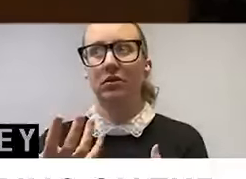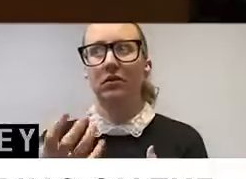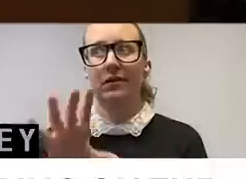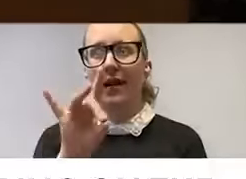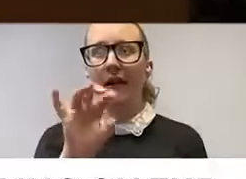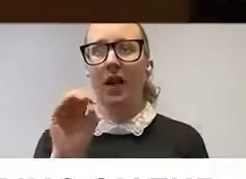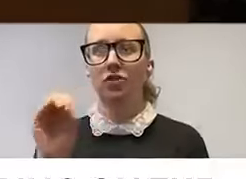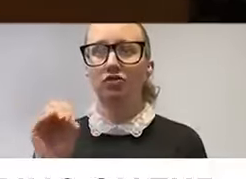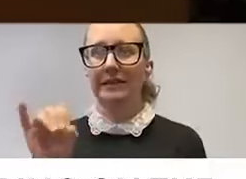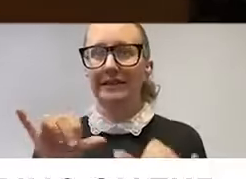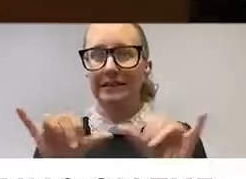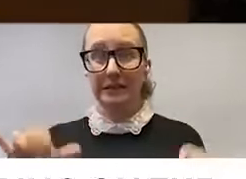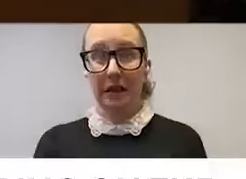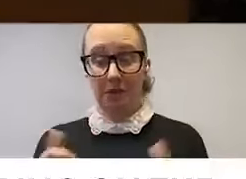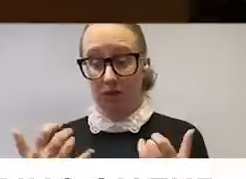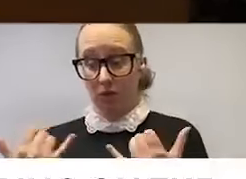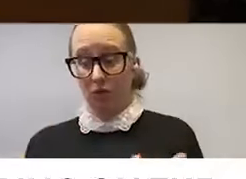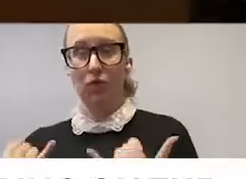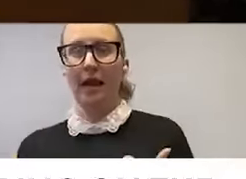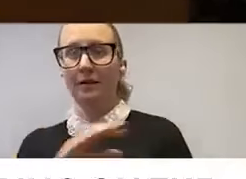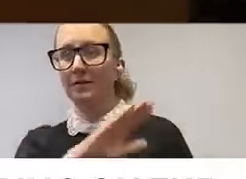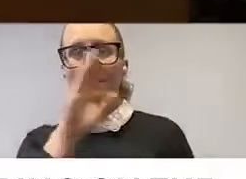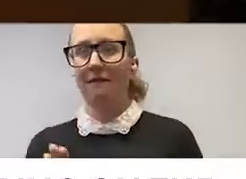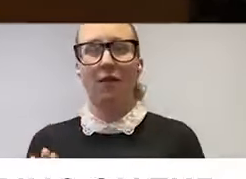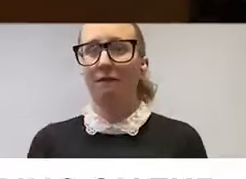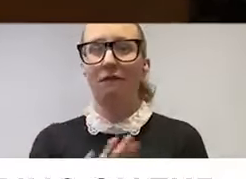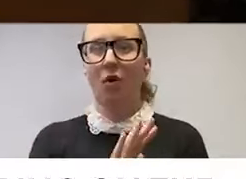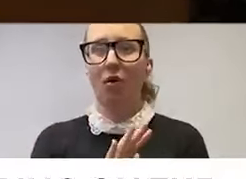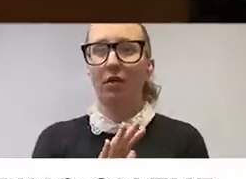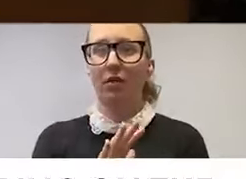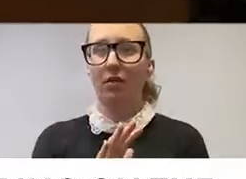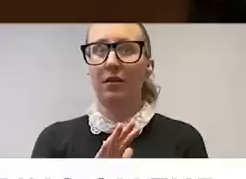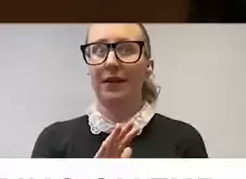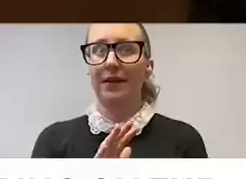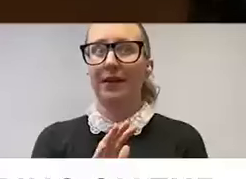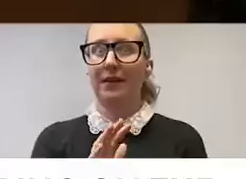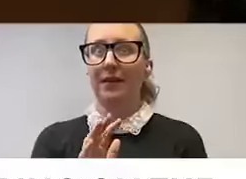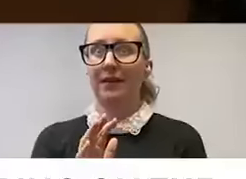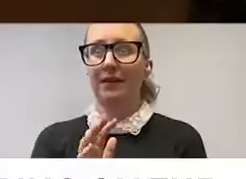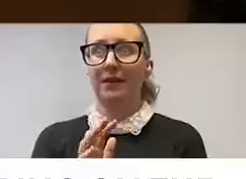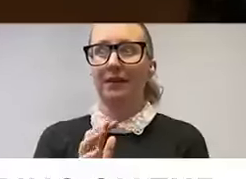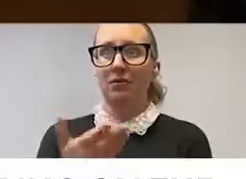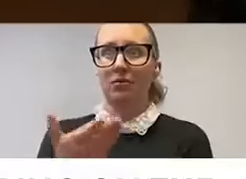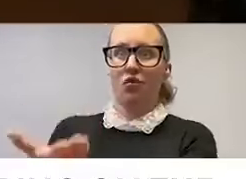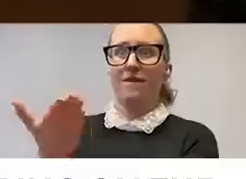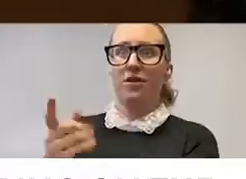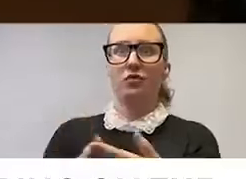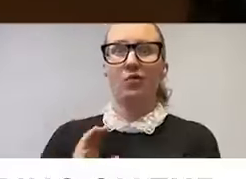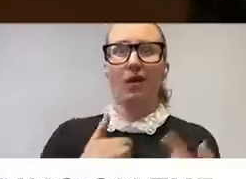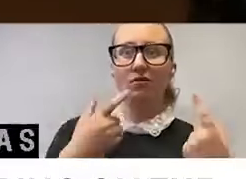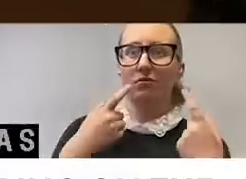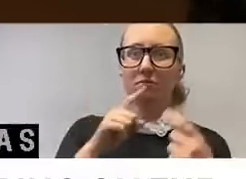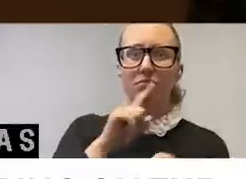system that we have today has never fully lived up to what we were promised, especially when it comes to